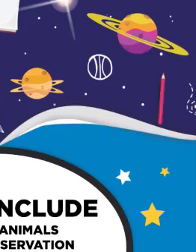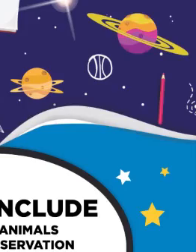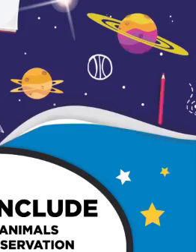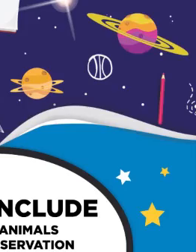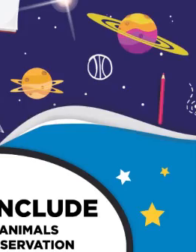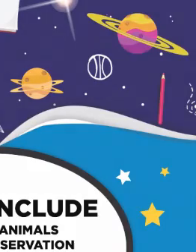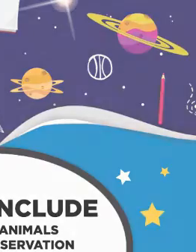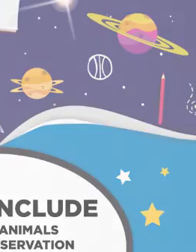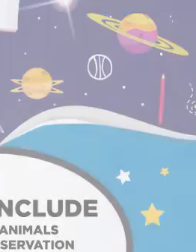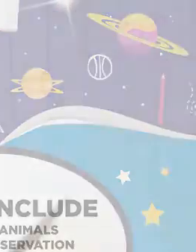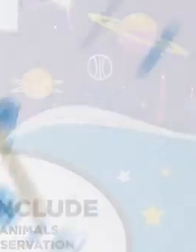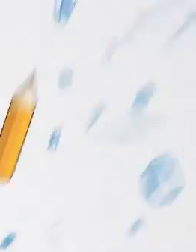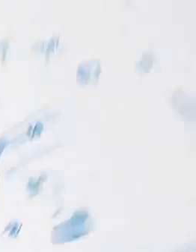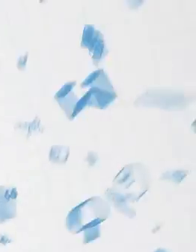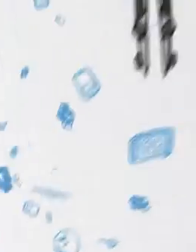over 10 different languages.